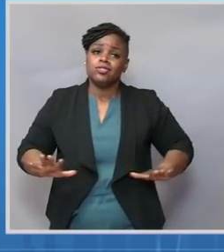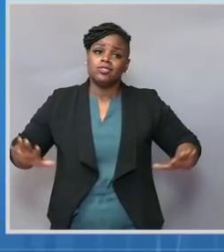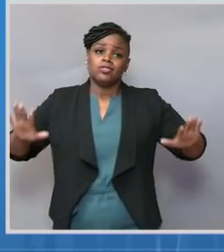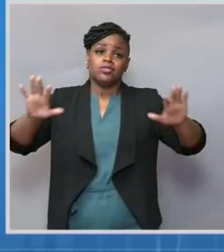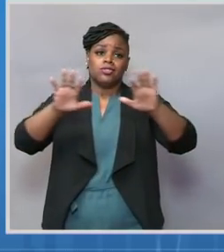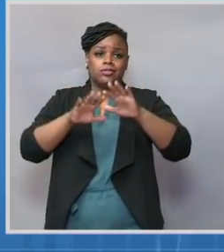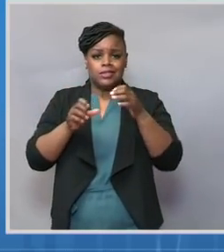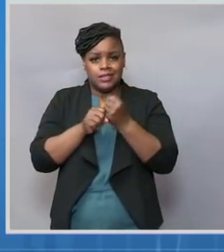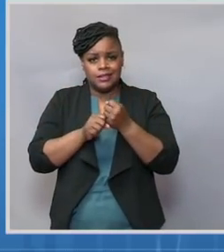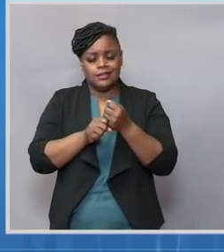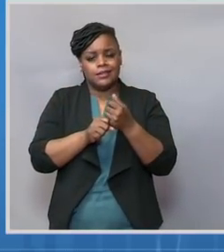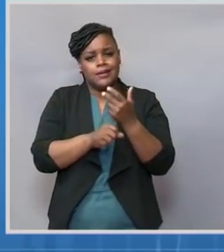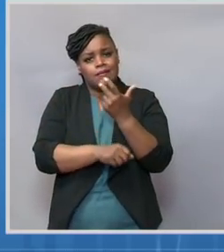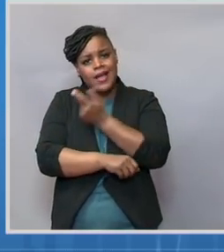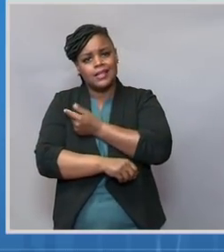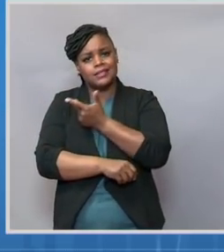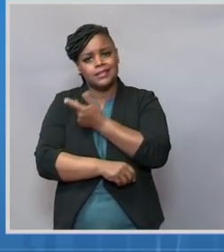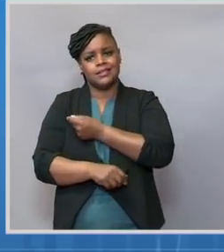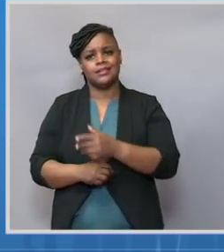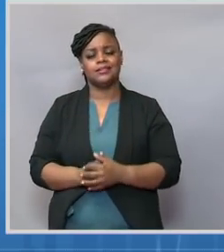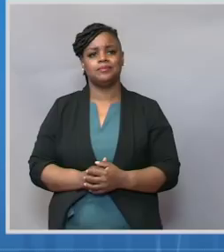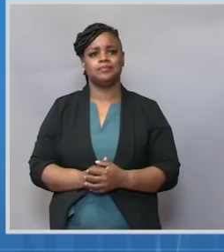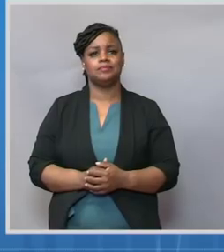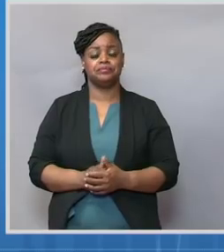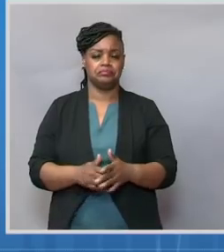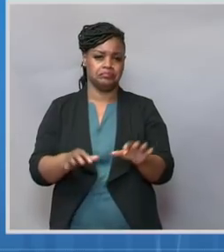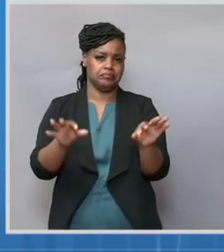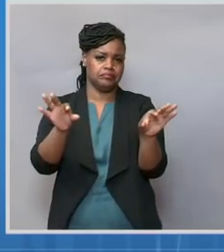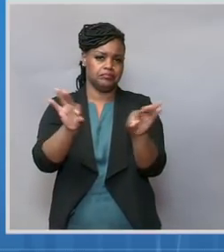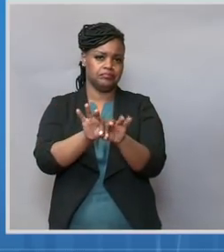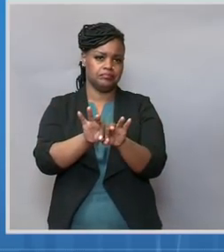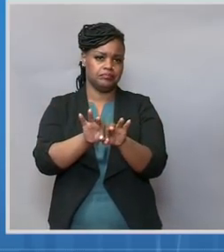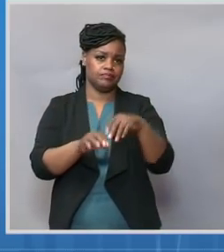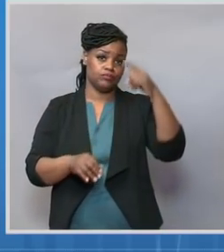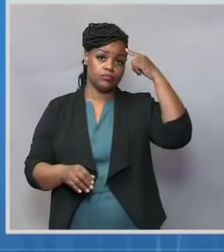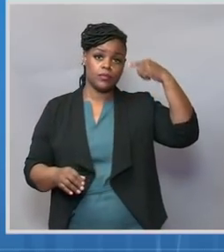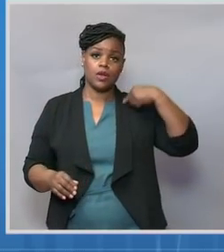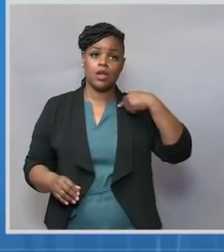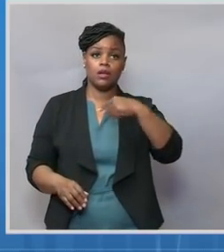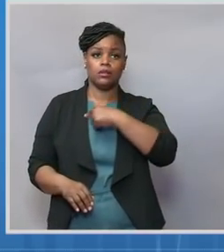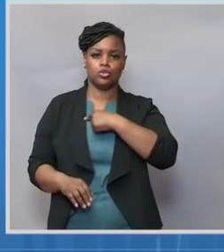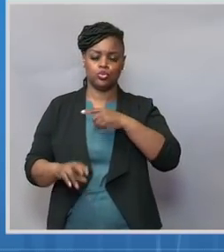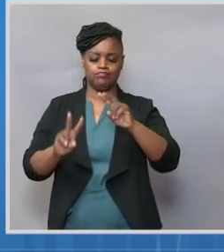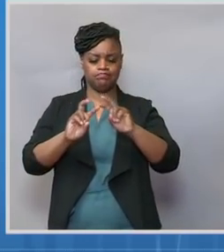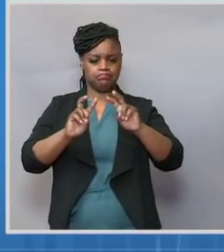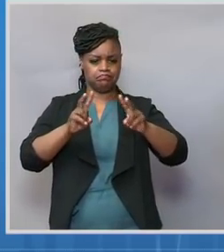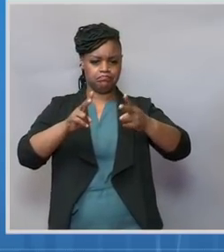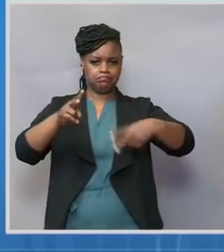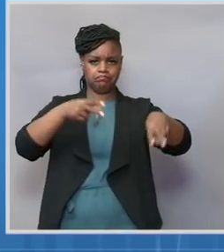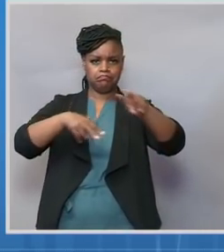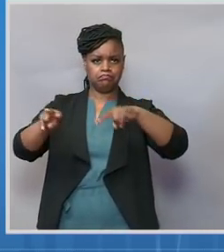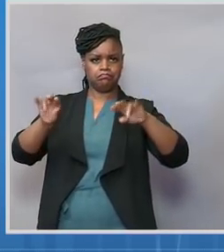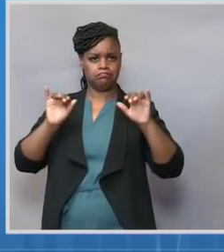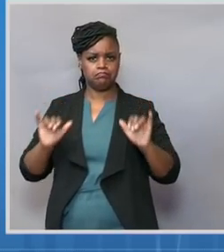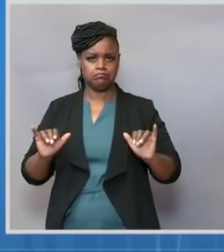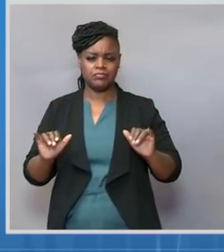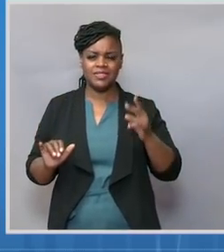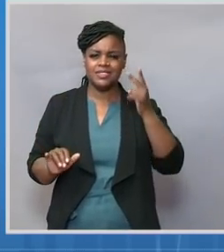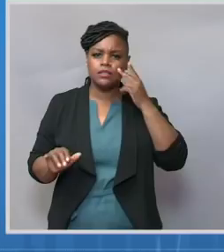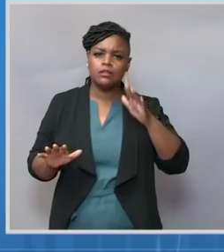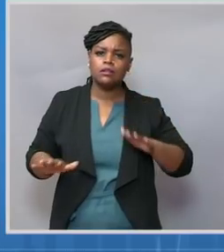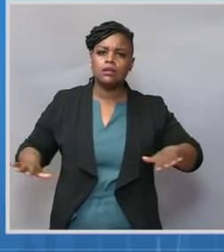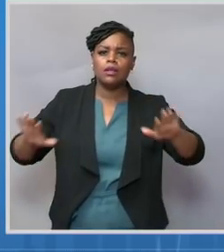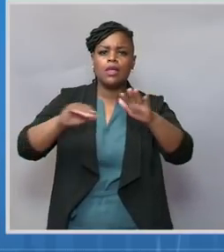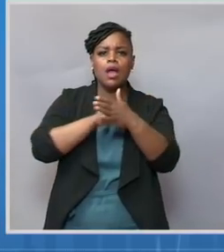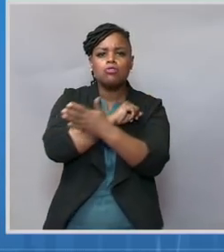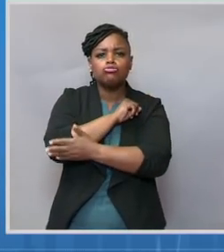on vaccine coverage, it's important for us to dive deeper into what we are seeing across the country. We see on this map